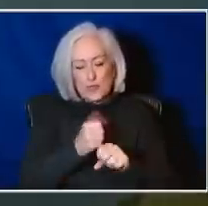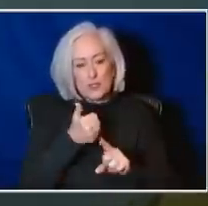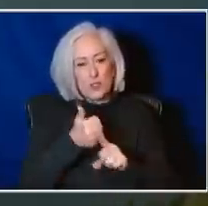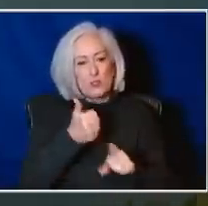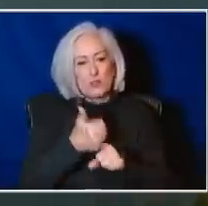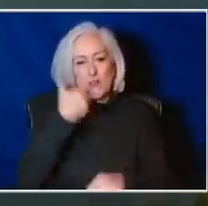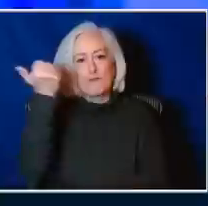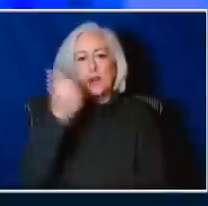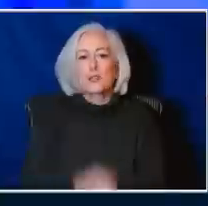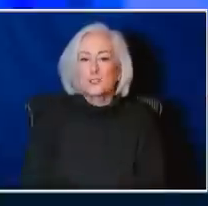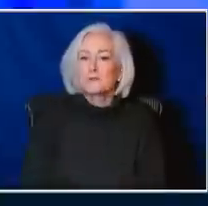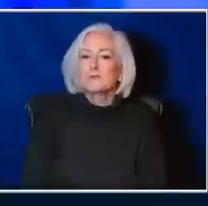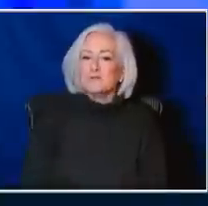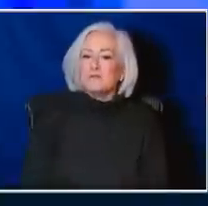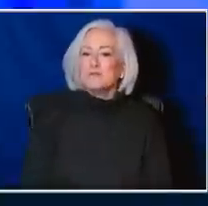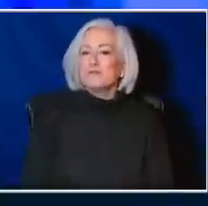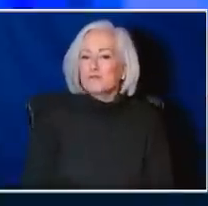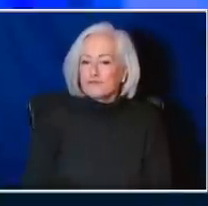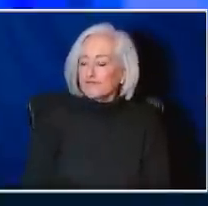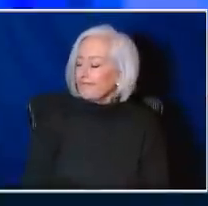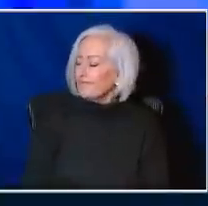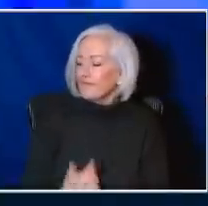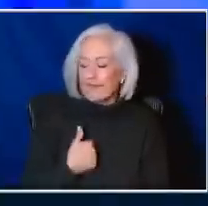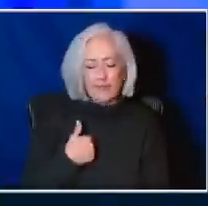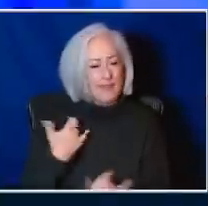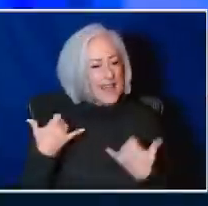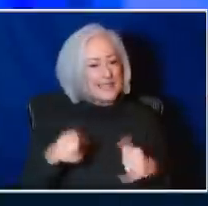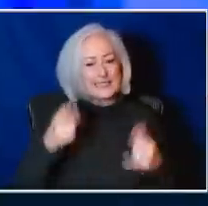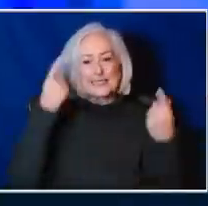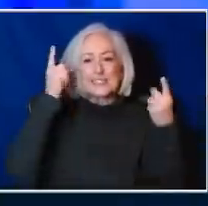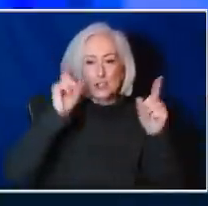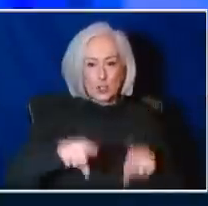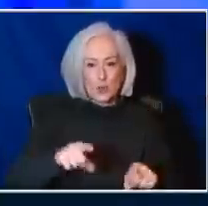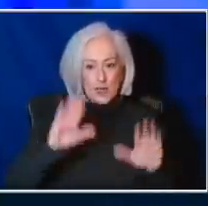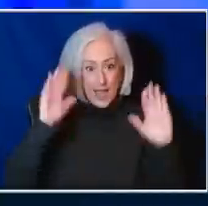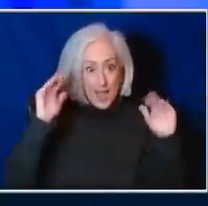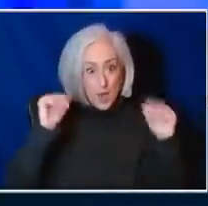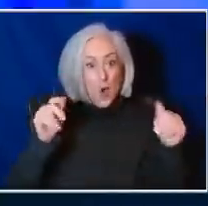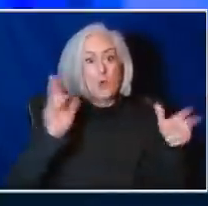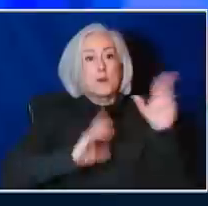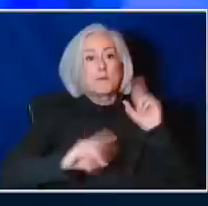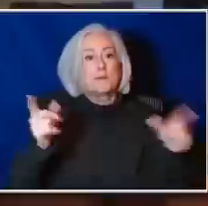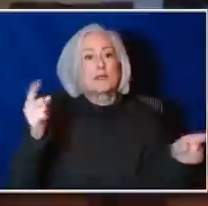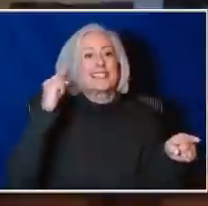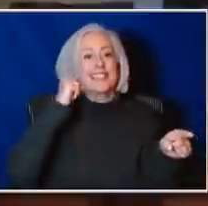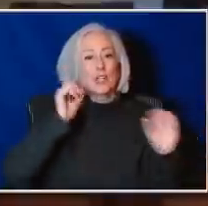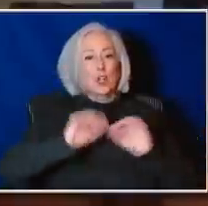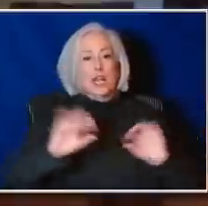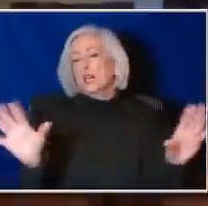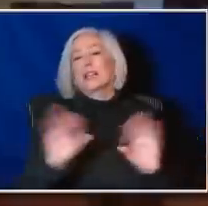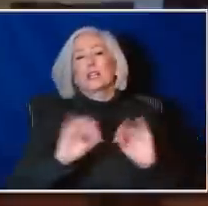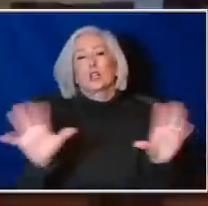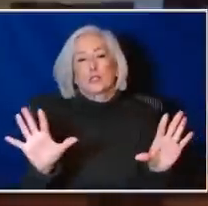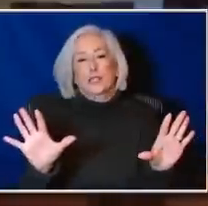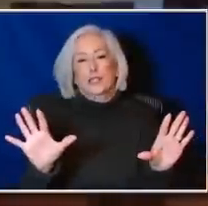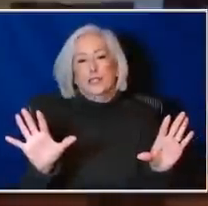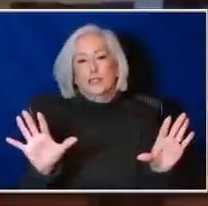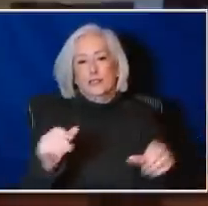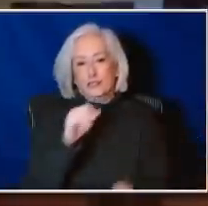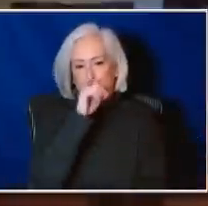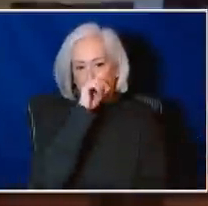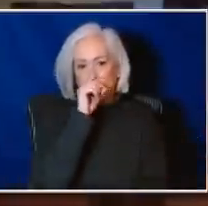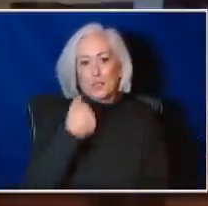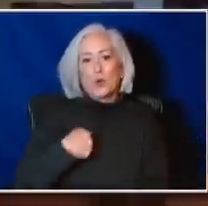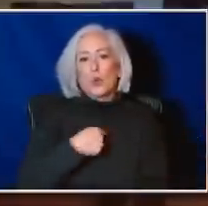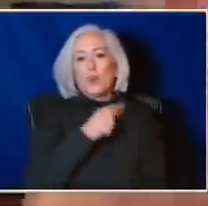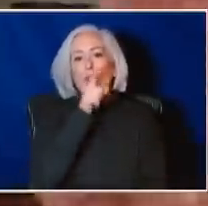my advice. And I so agree with that. I hope people hear that clearly. On top of it, we